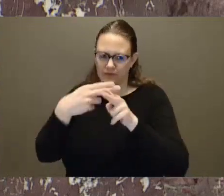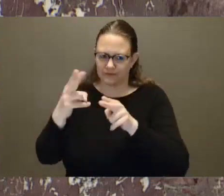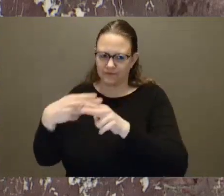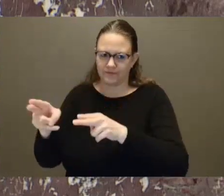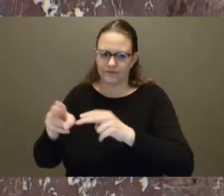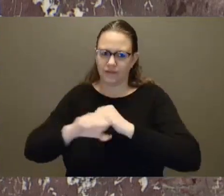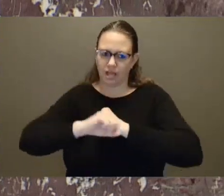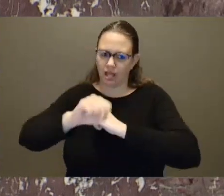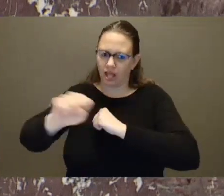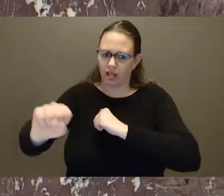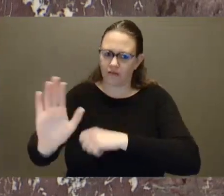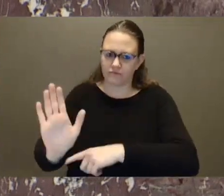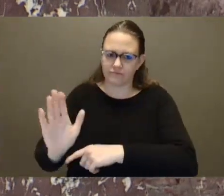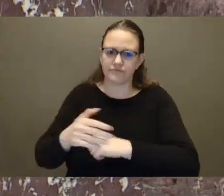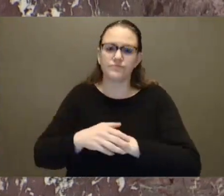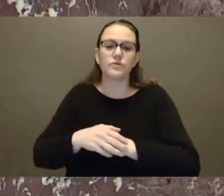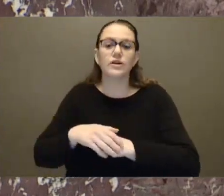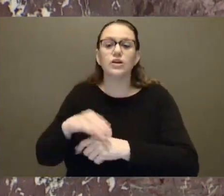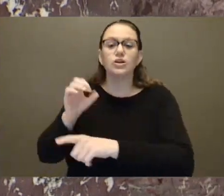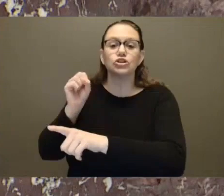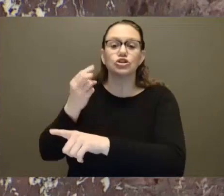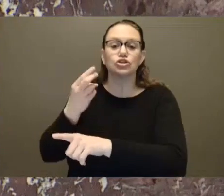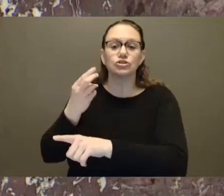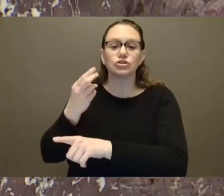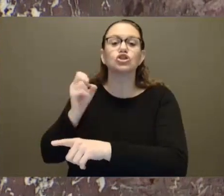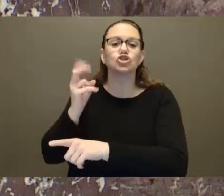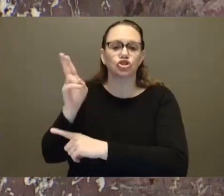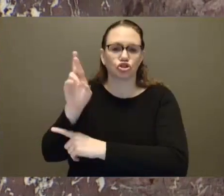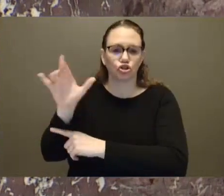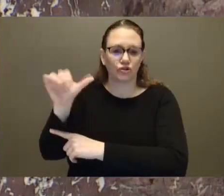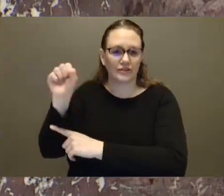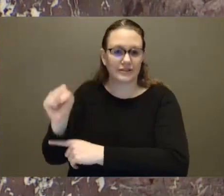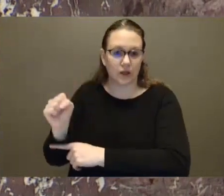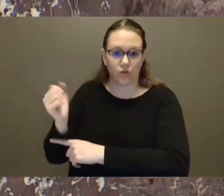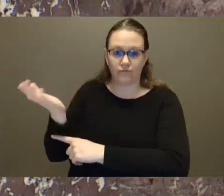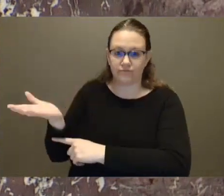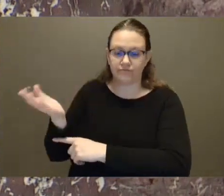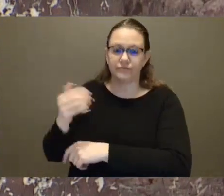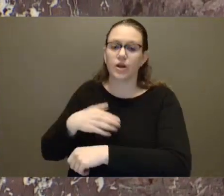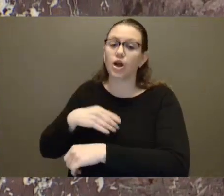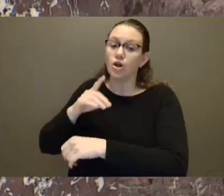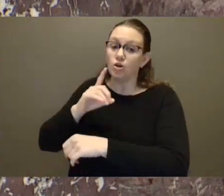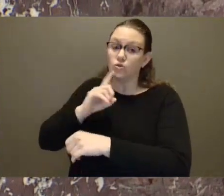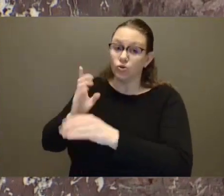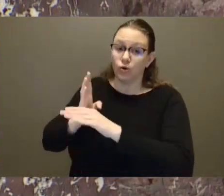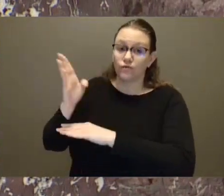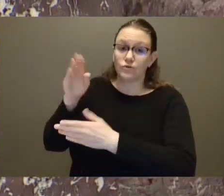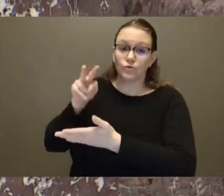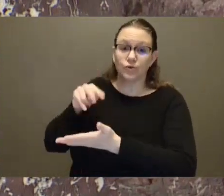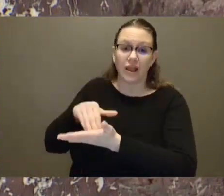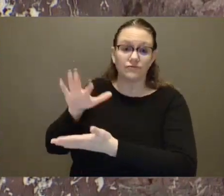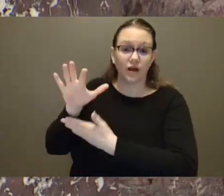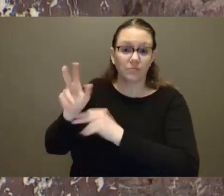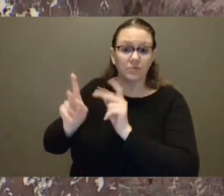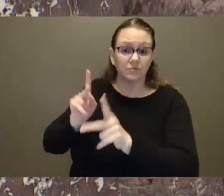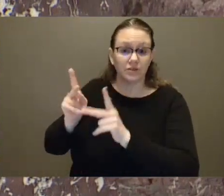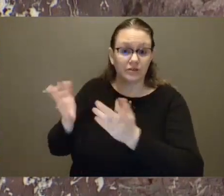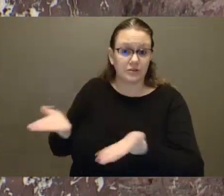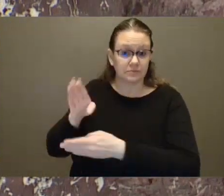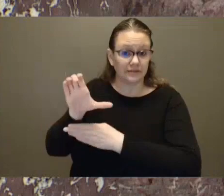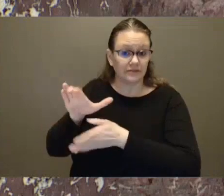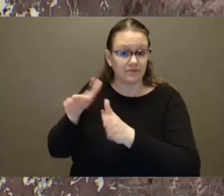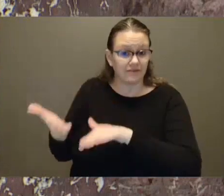,500 people in British Columbia last year to overdose. And yet this government puts no focus on prevention. No